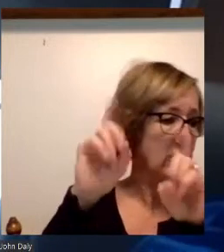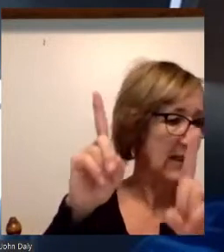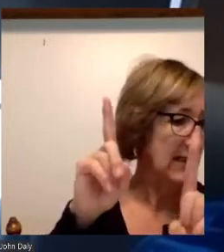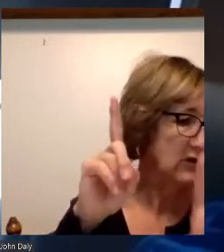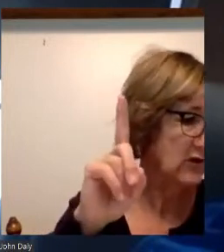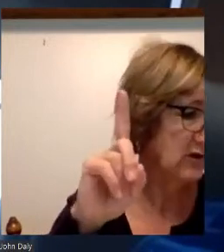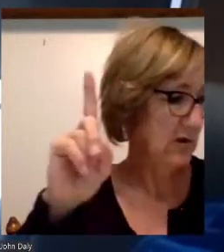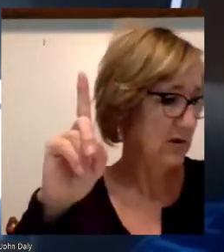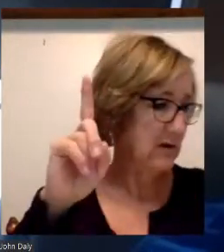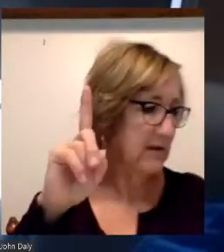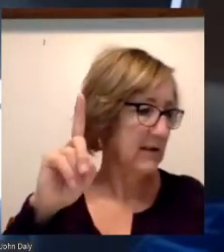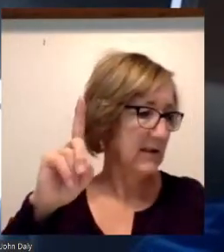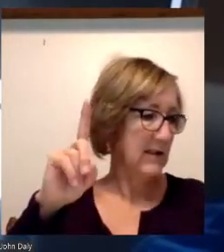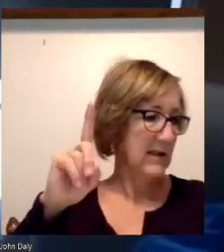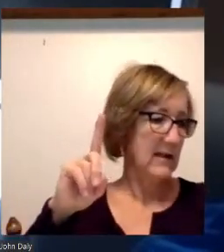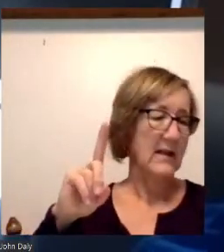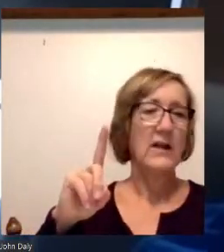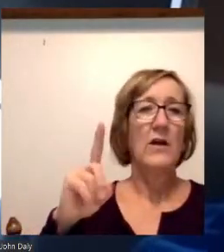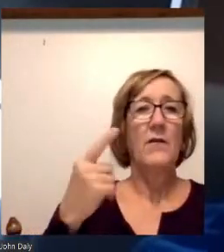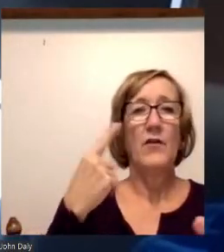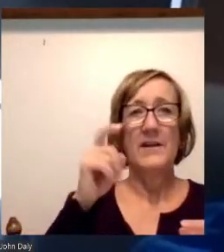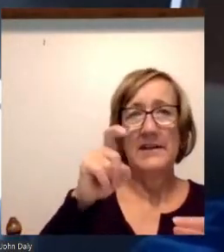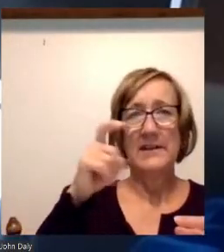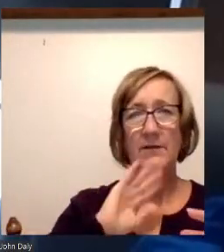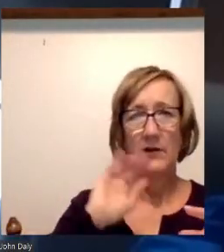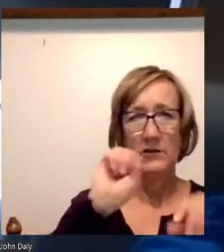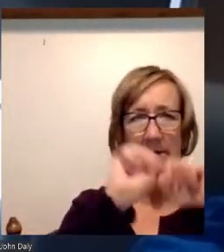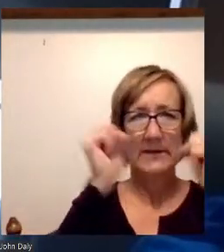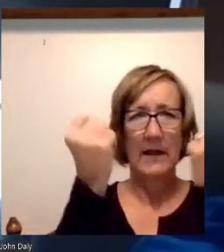the economic and professional needs of our society.